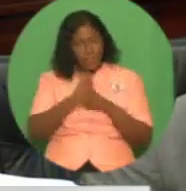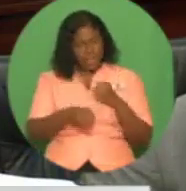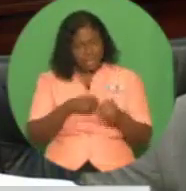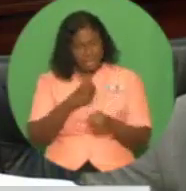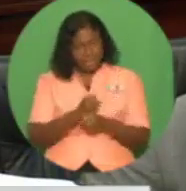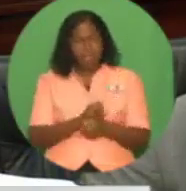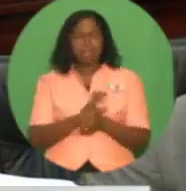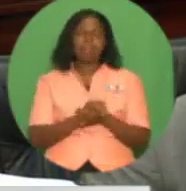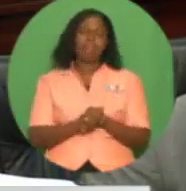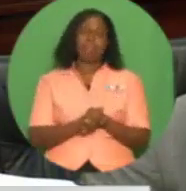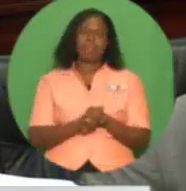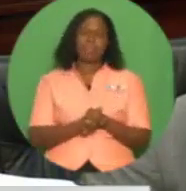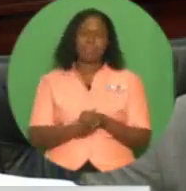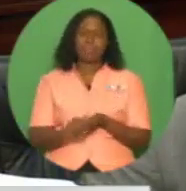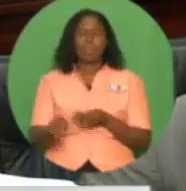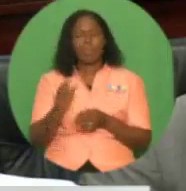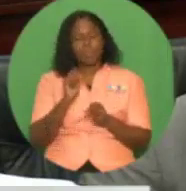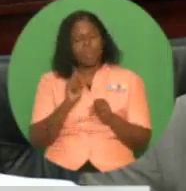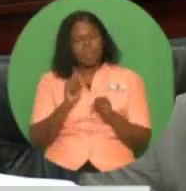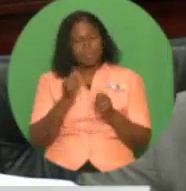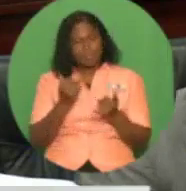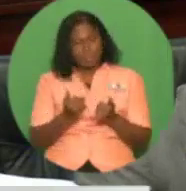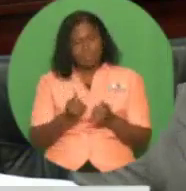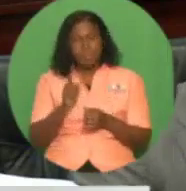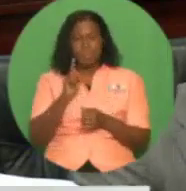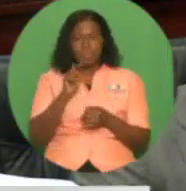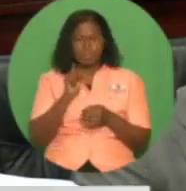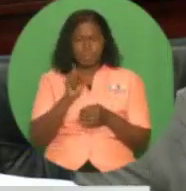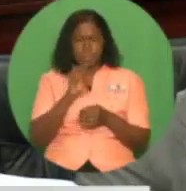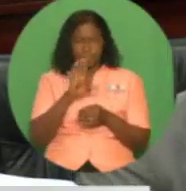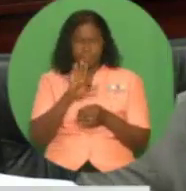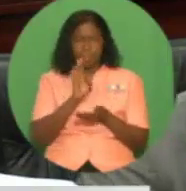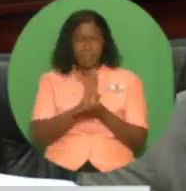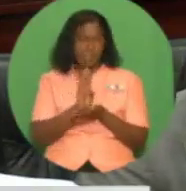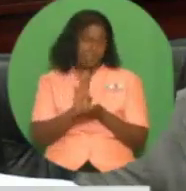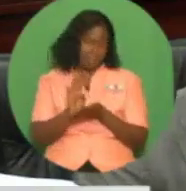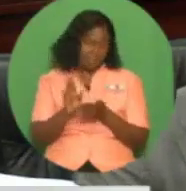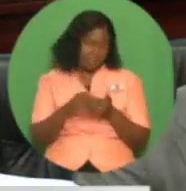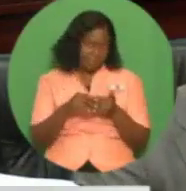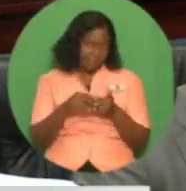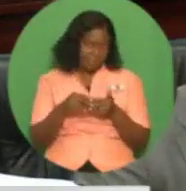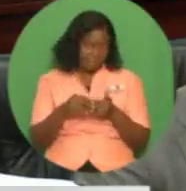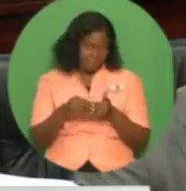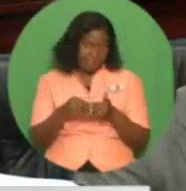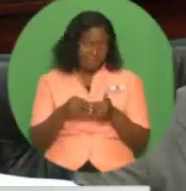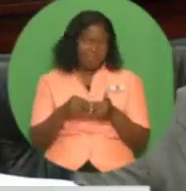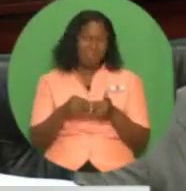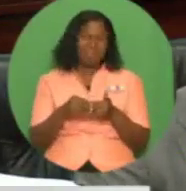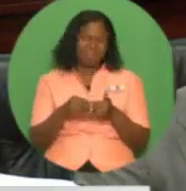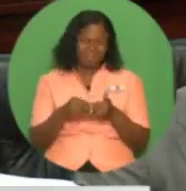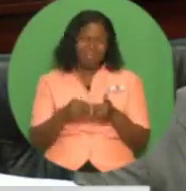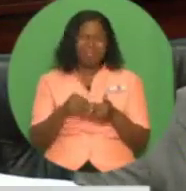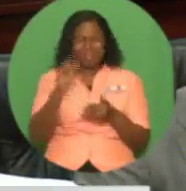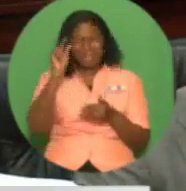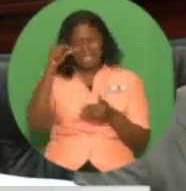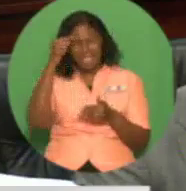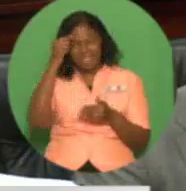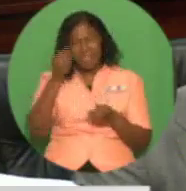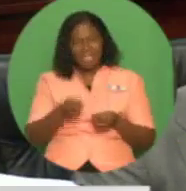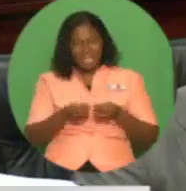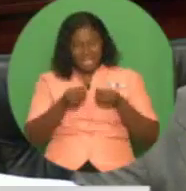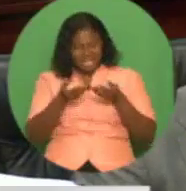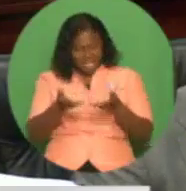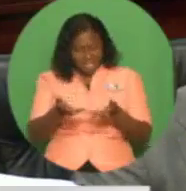billion would be offered by the government to the national community to fund the accelerated housing construction and to